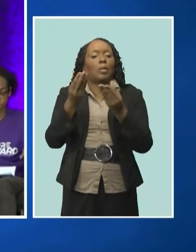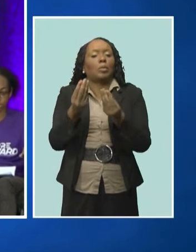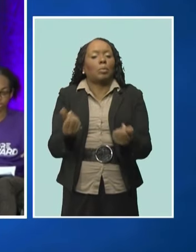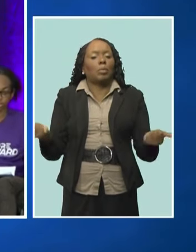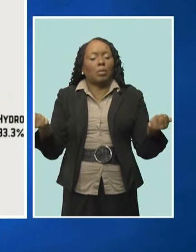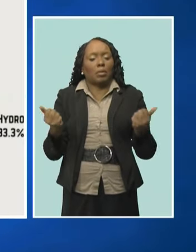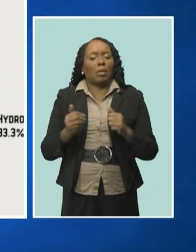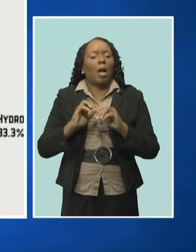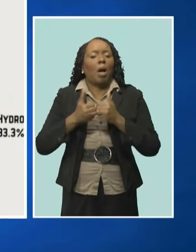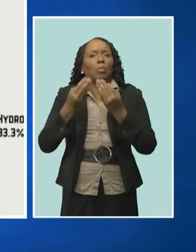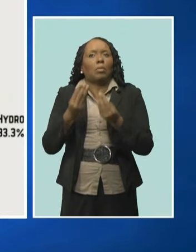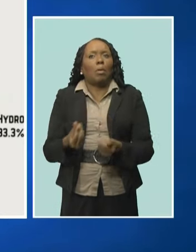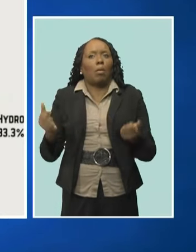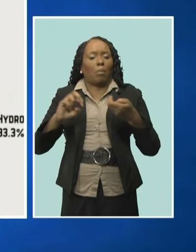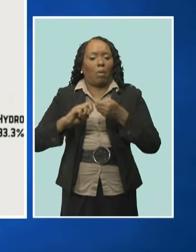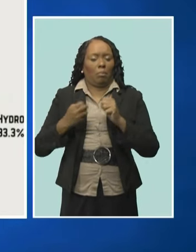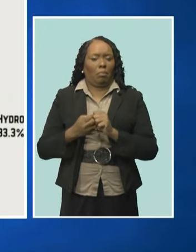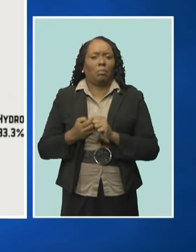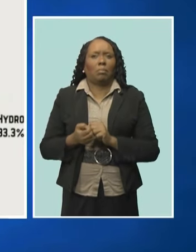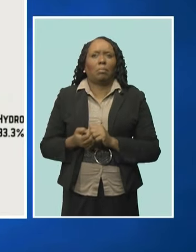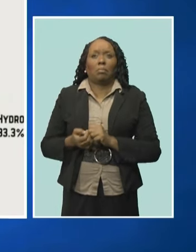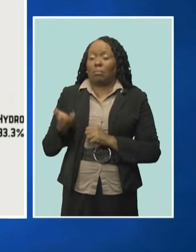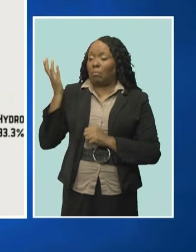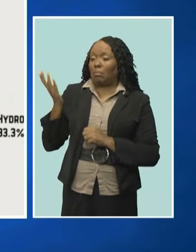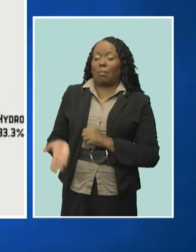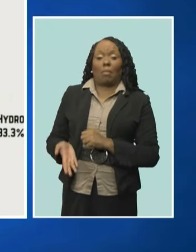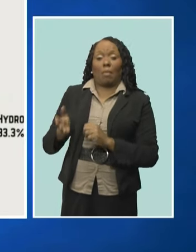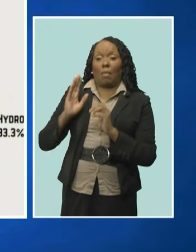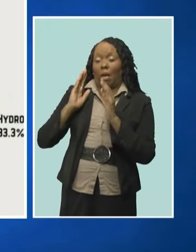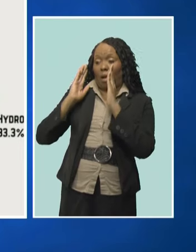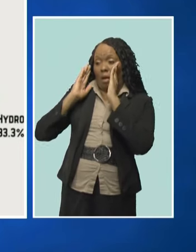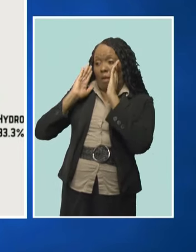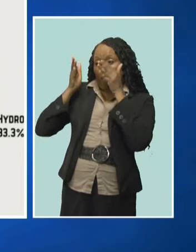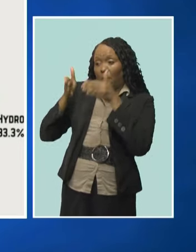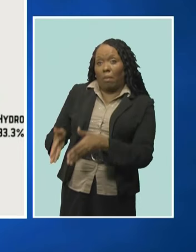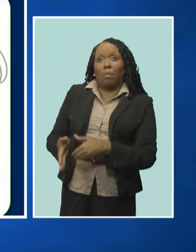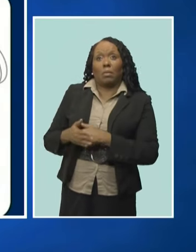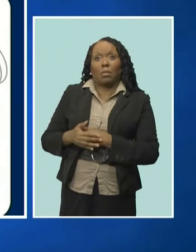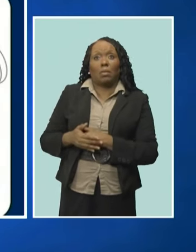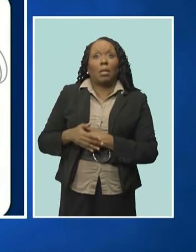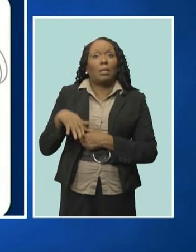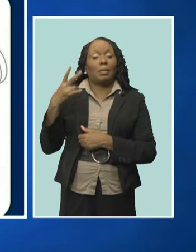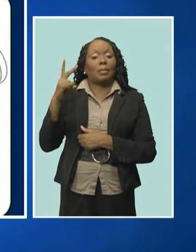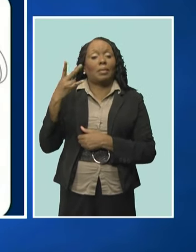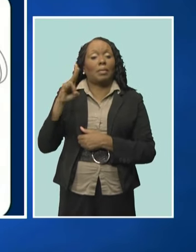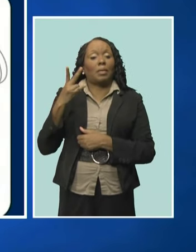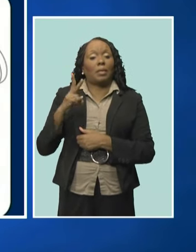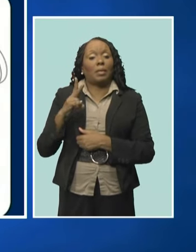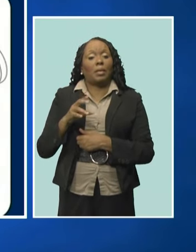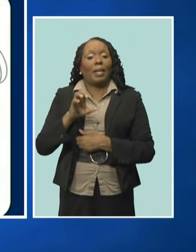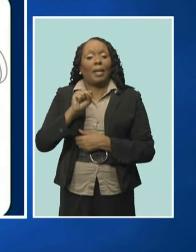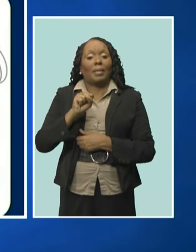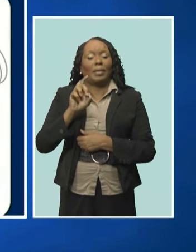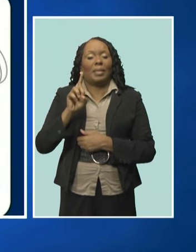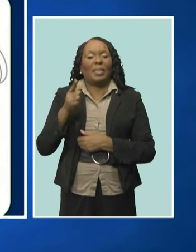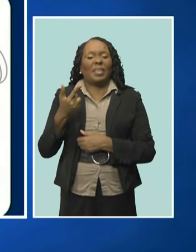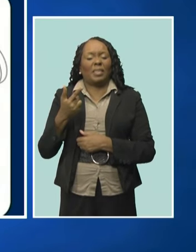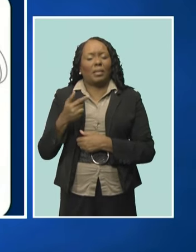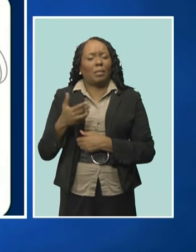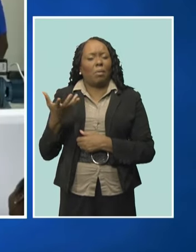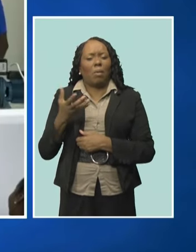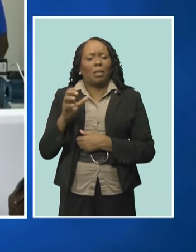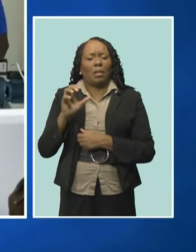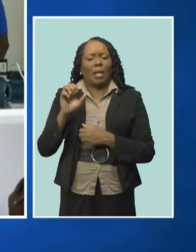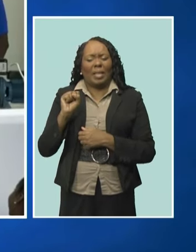Barbados. The initiative focused on some of the 17 sustainable development goals. Dr. Archer Bradshaw, in her address,